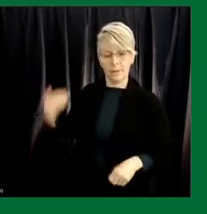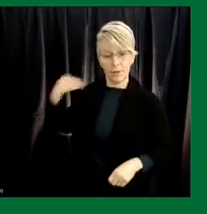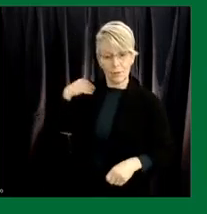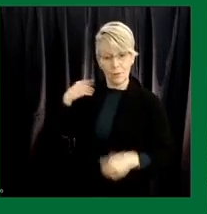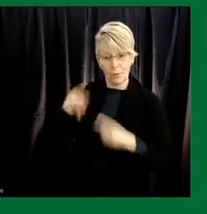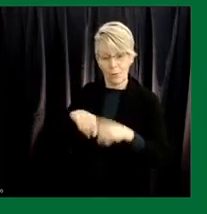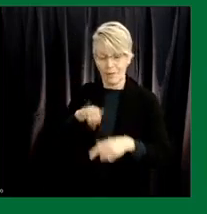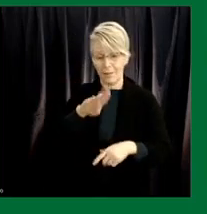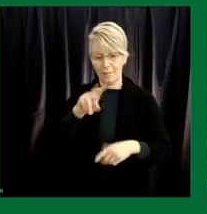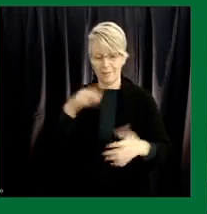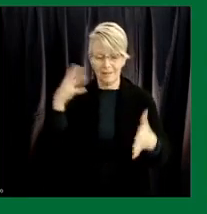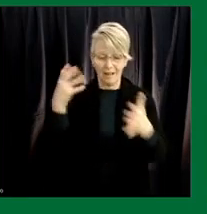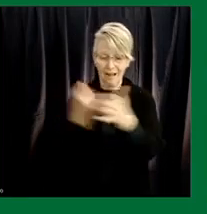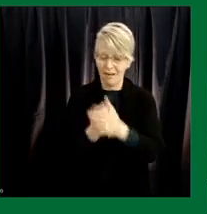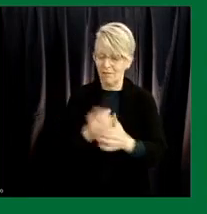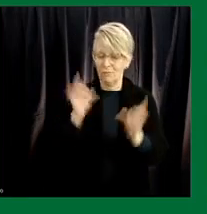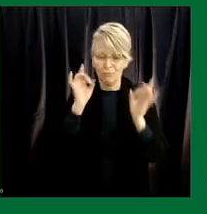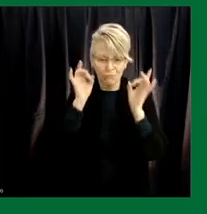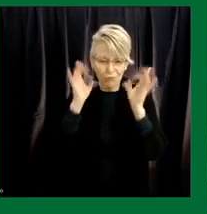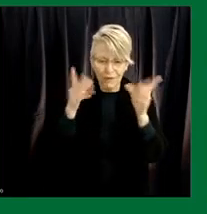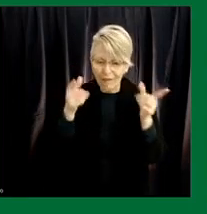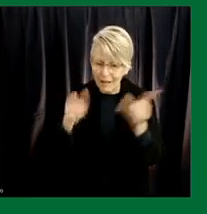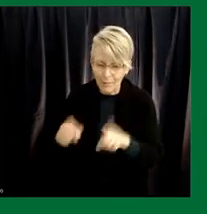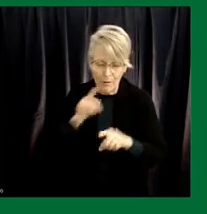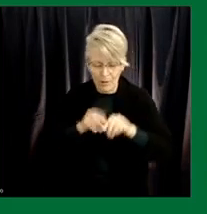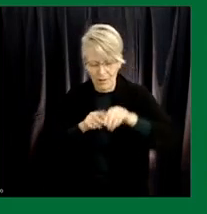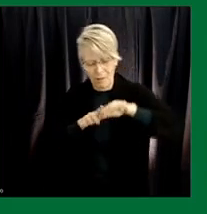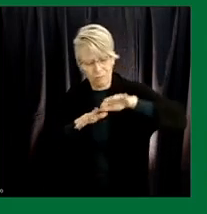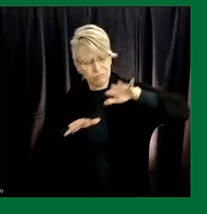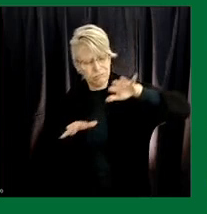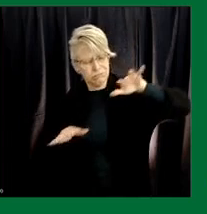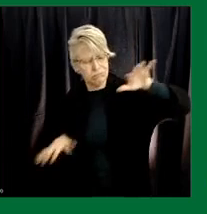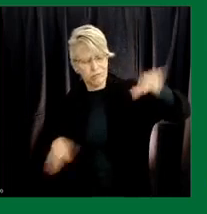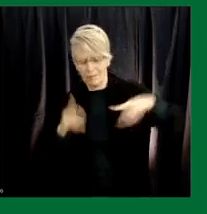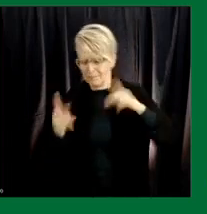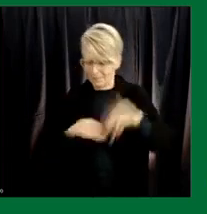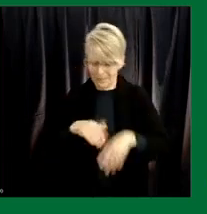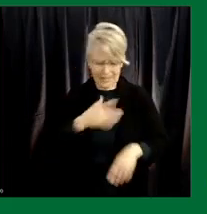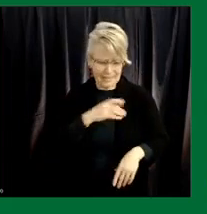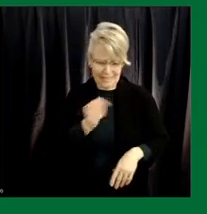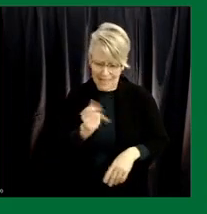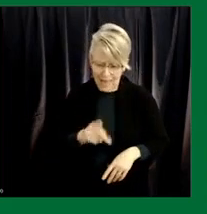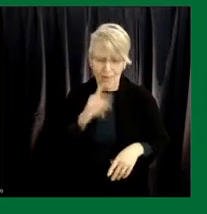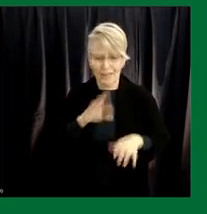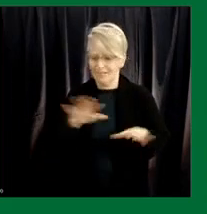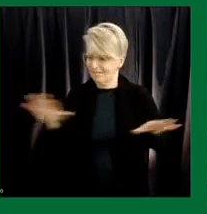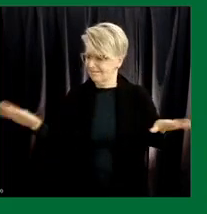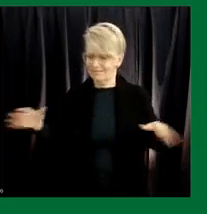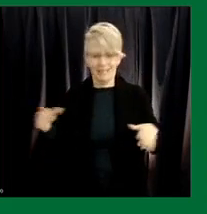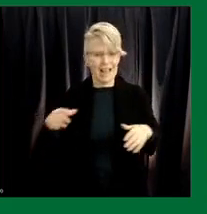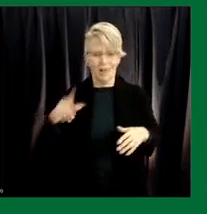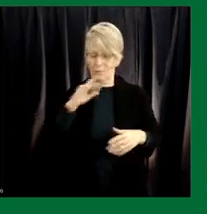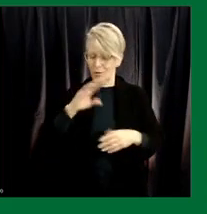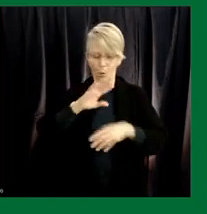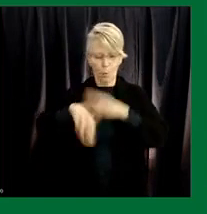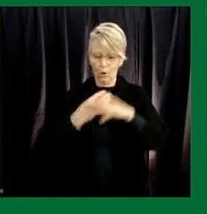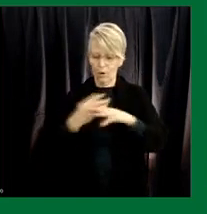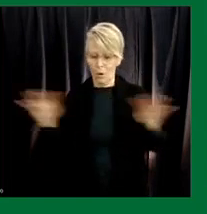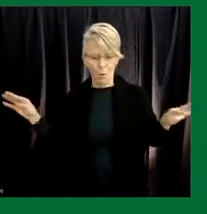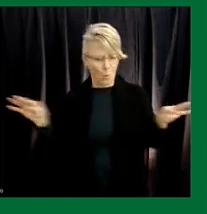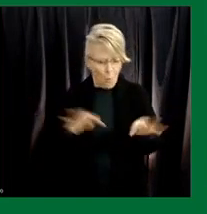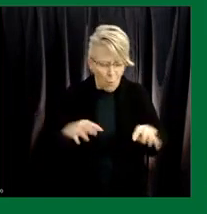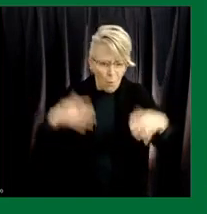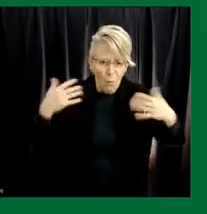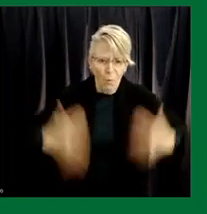humble bus tragedy occurred um it affected everyone in this province beyond this province and i would say in many cases affected people all around the world um